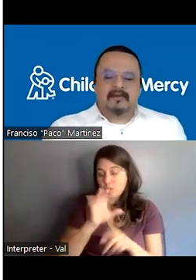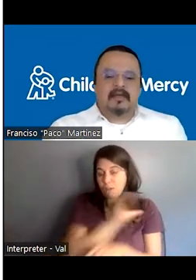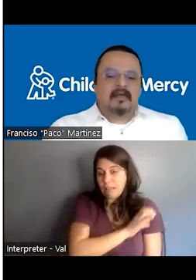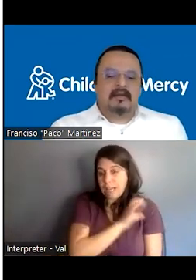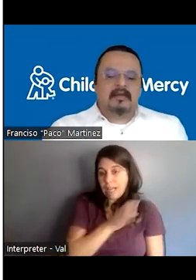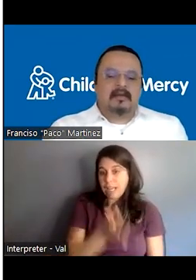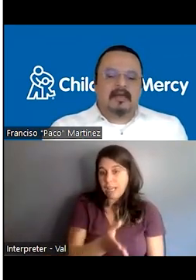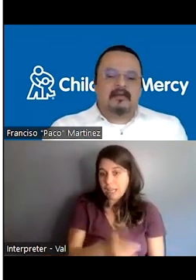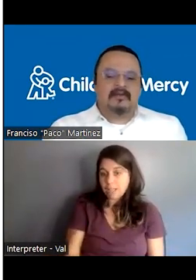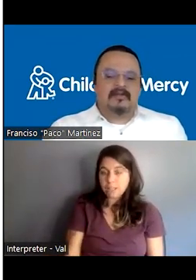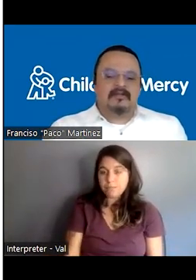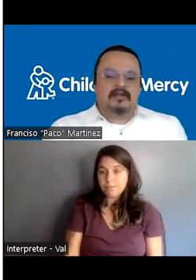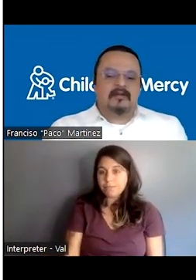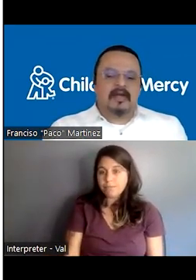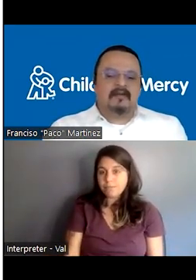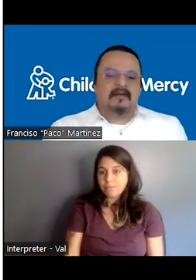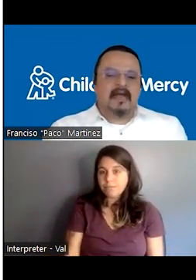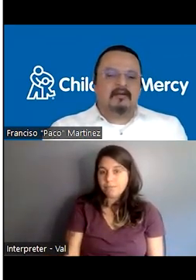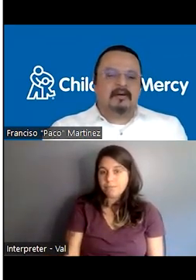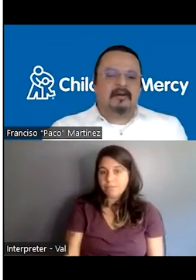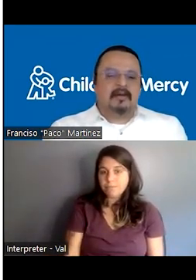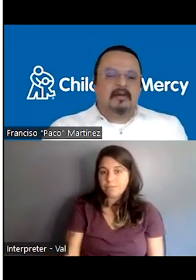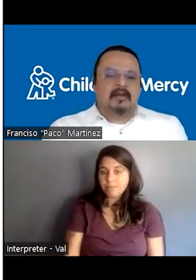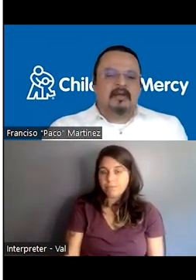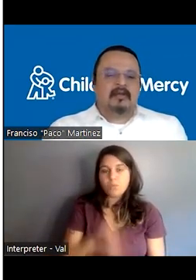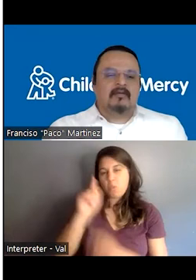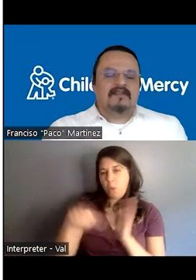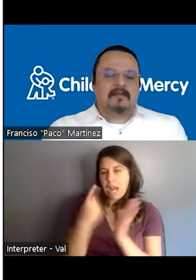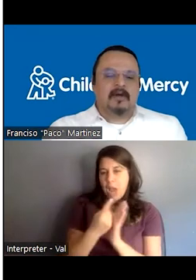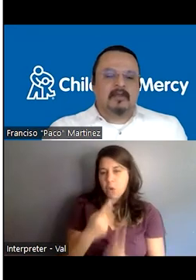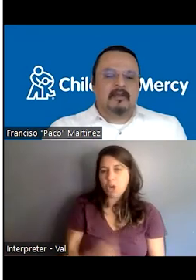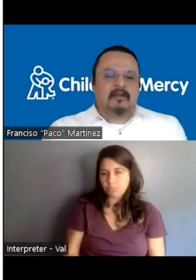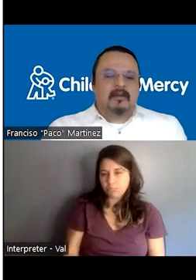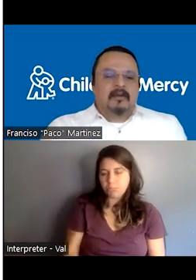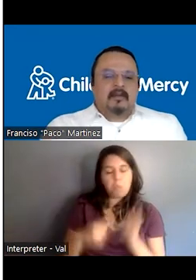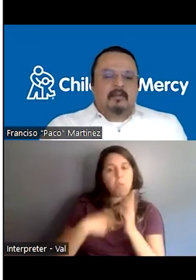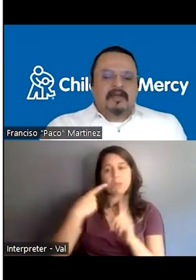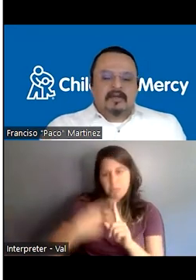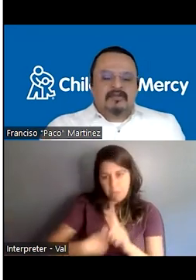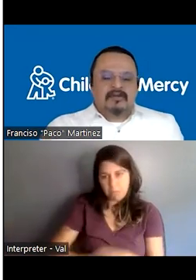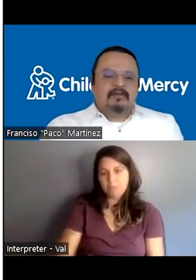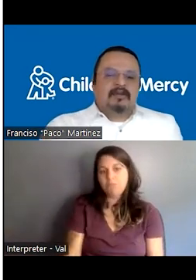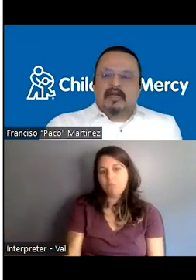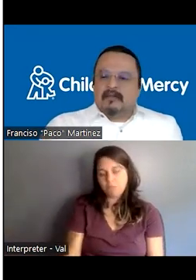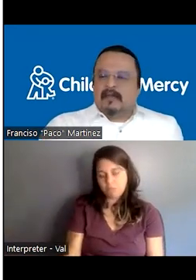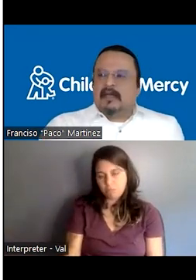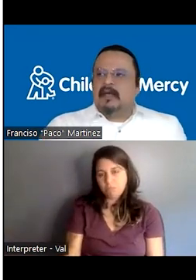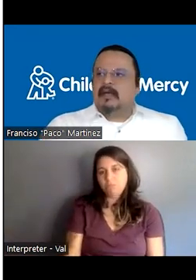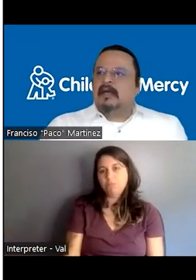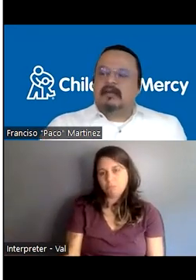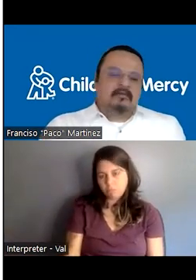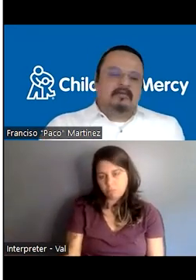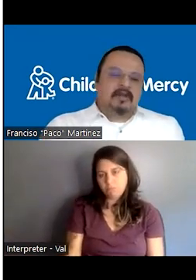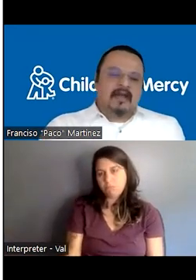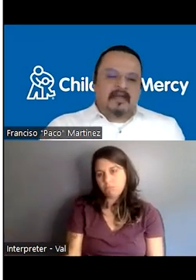that's, uh, the, the kind of presentation that we have. It's an hour, uh, once a month, but we also, when we don't have, uh,